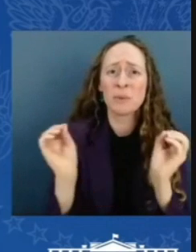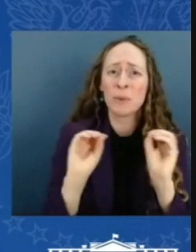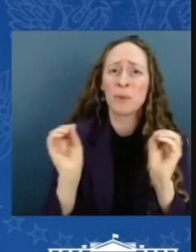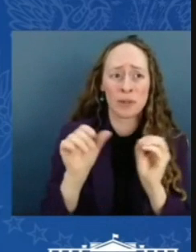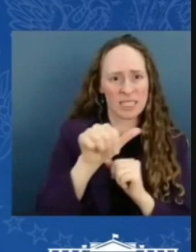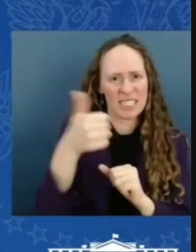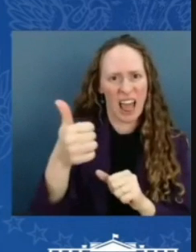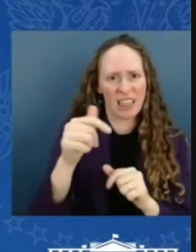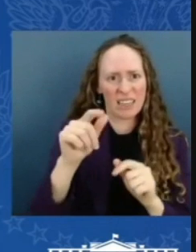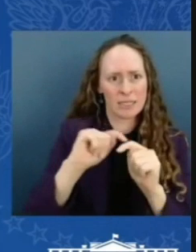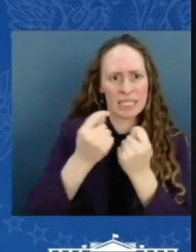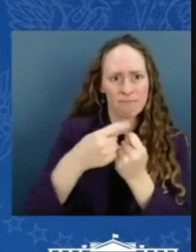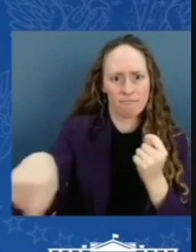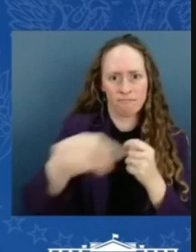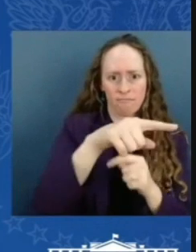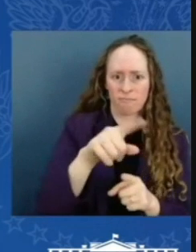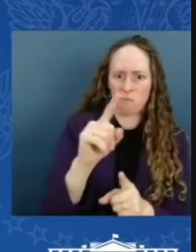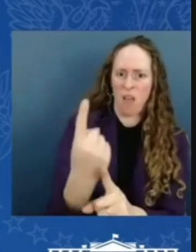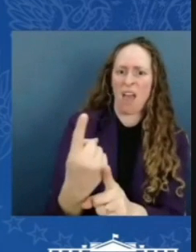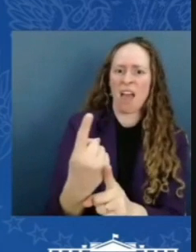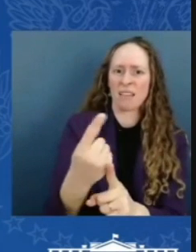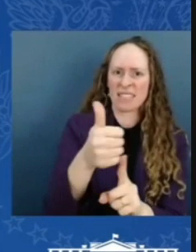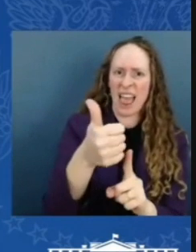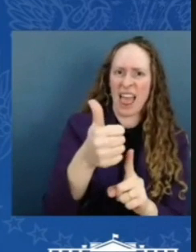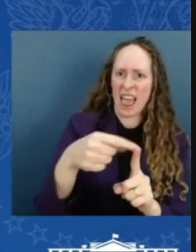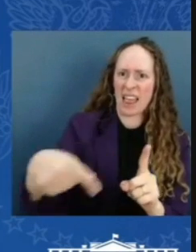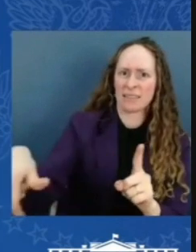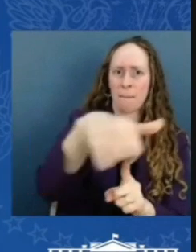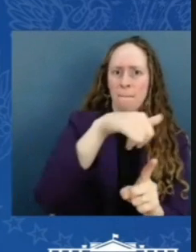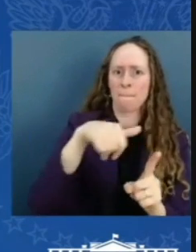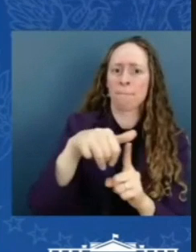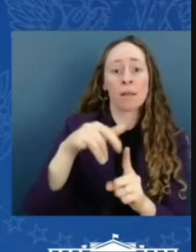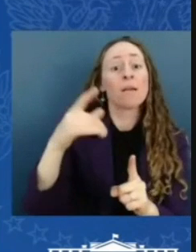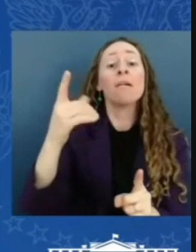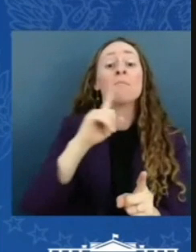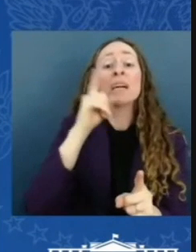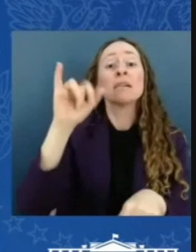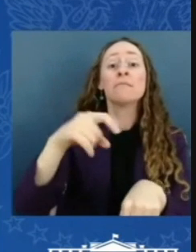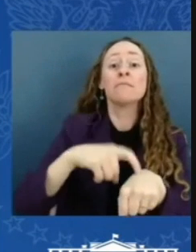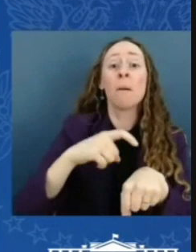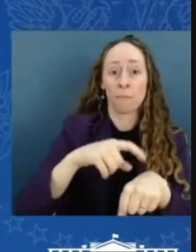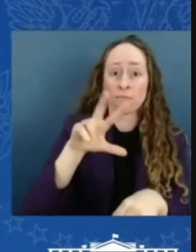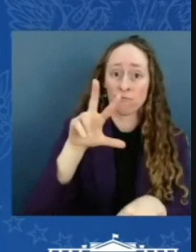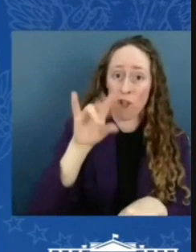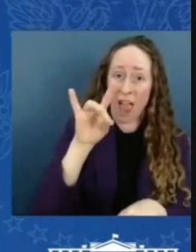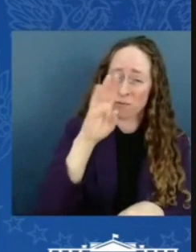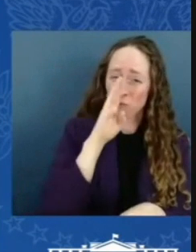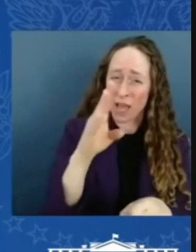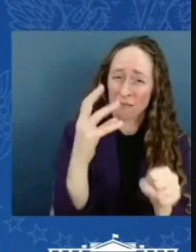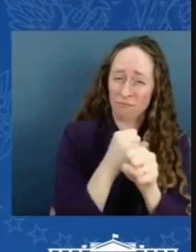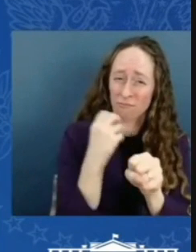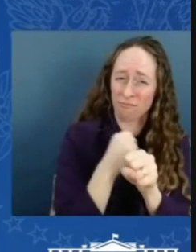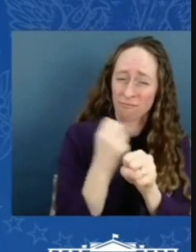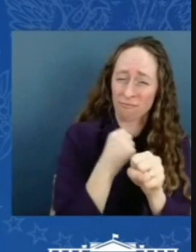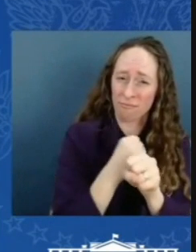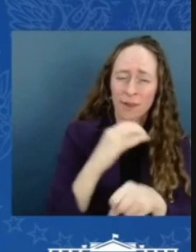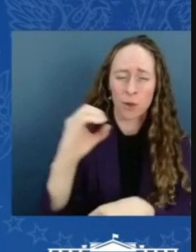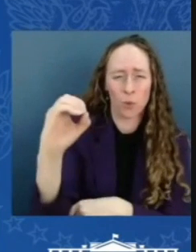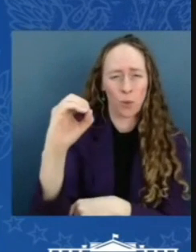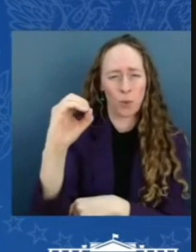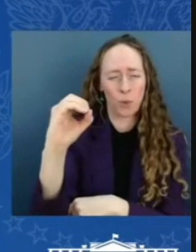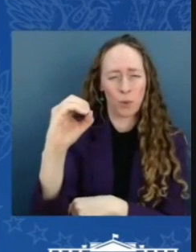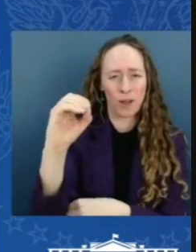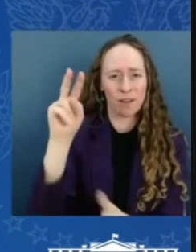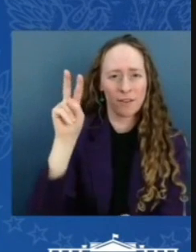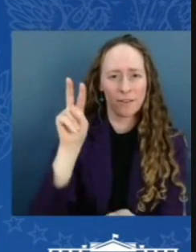You know, you had to replace five starters due to the WNBA draft and graduation. There were doubts all over, doubts